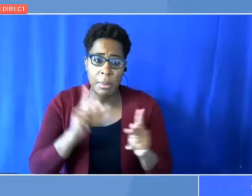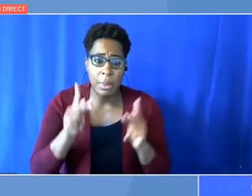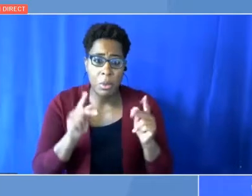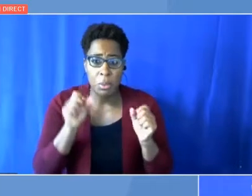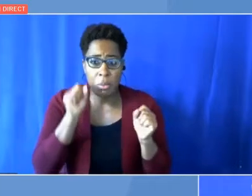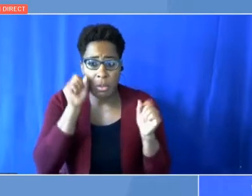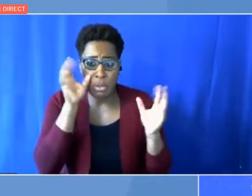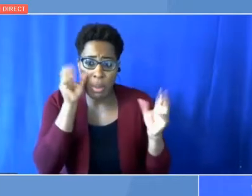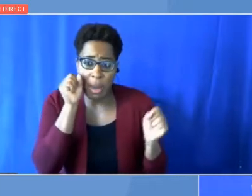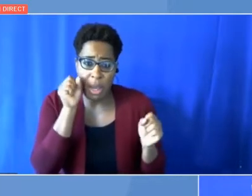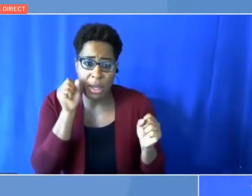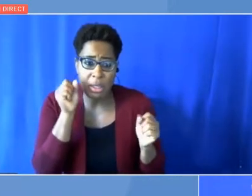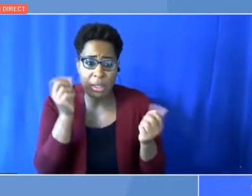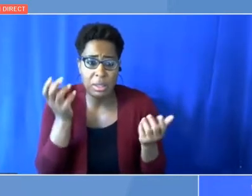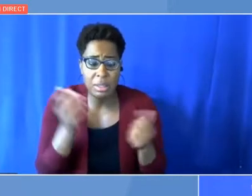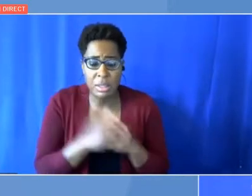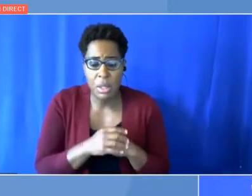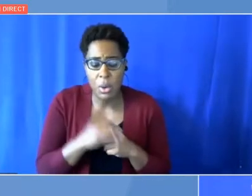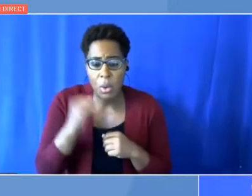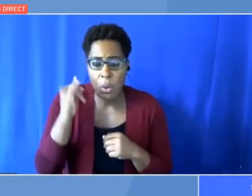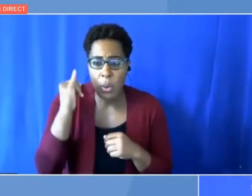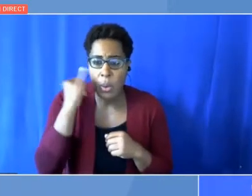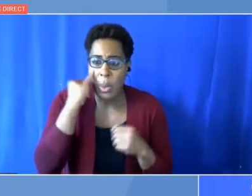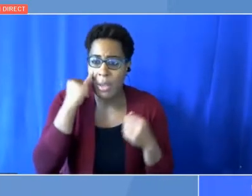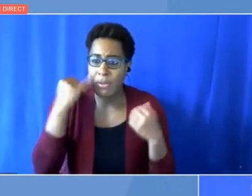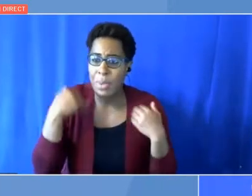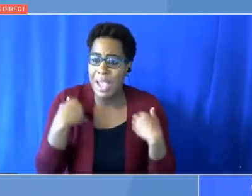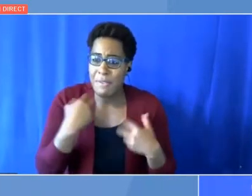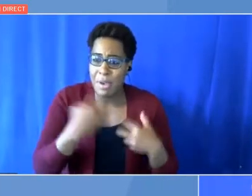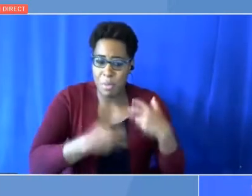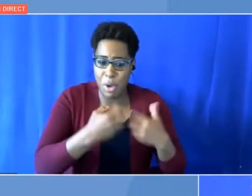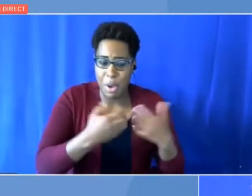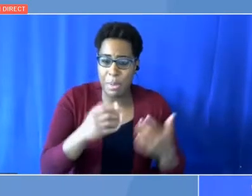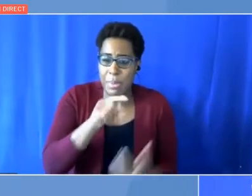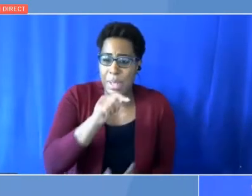if there is a terminal problem in the United States, if there is a